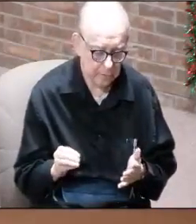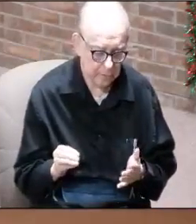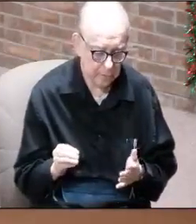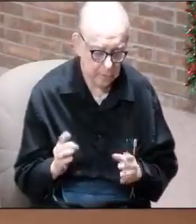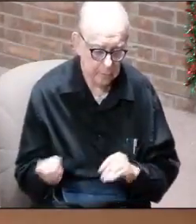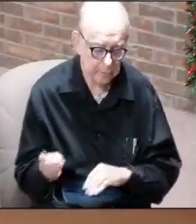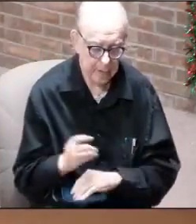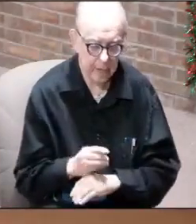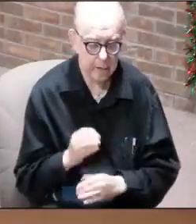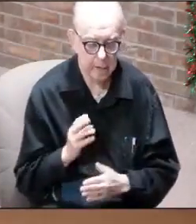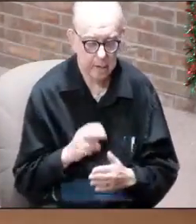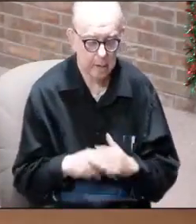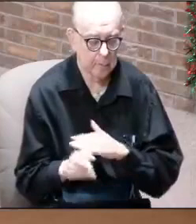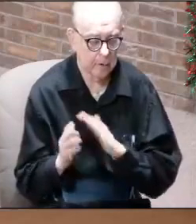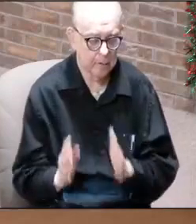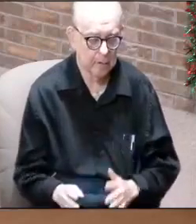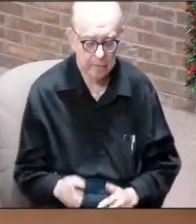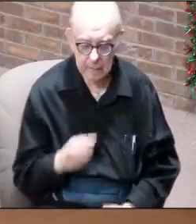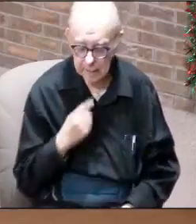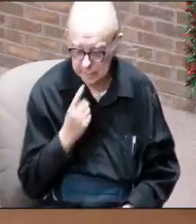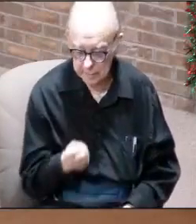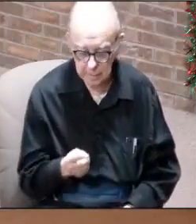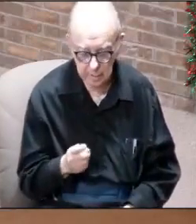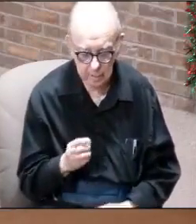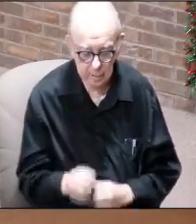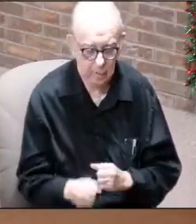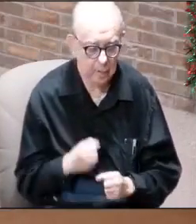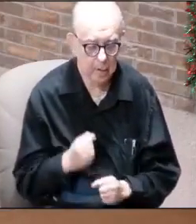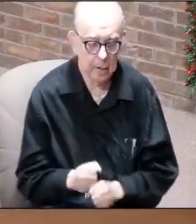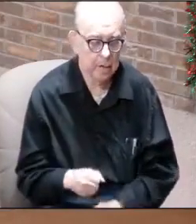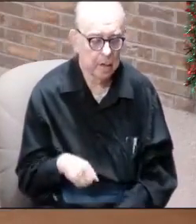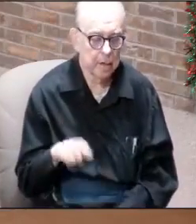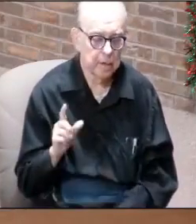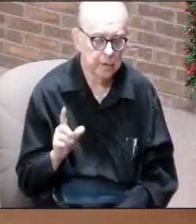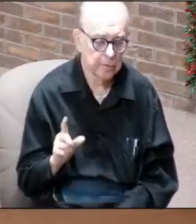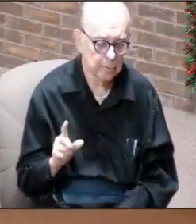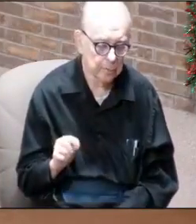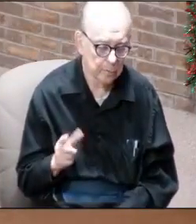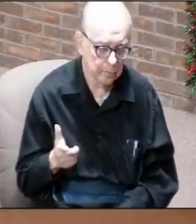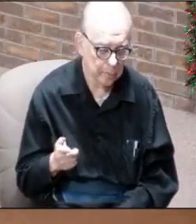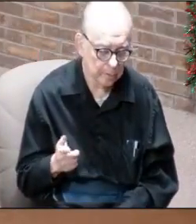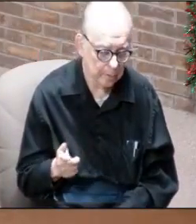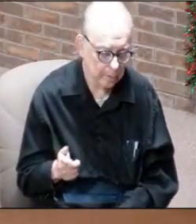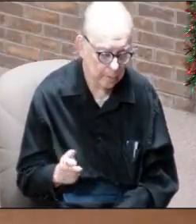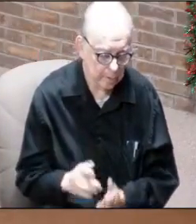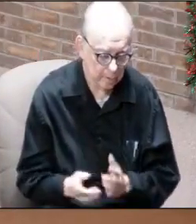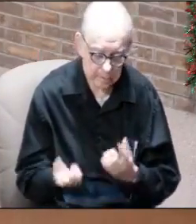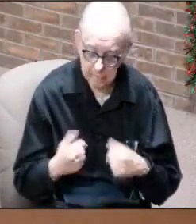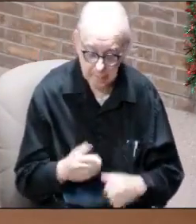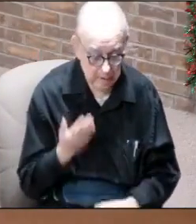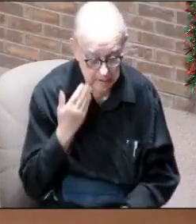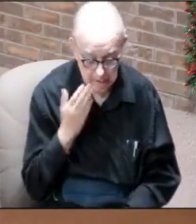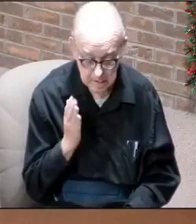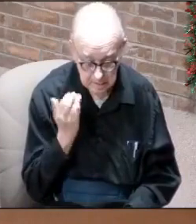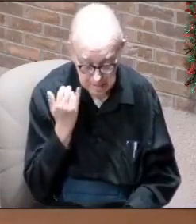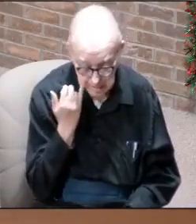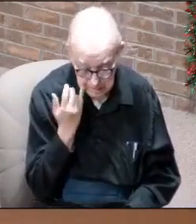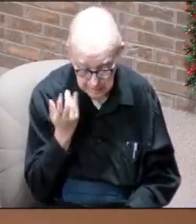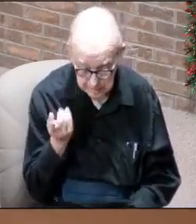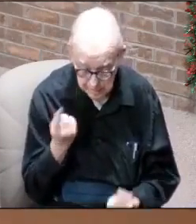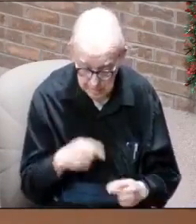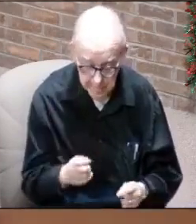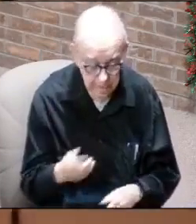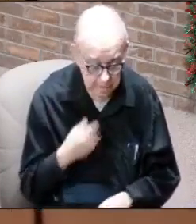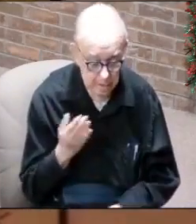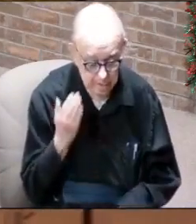I'm not one of these that's going to say in the year 2021 that Jesus is coming back. I don't know if he is, but